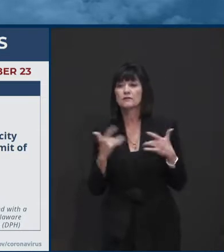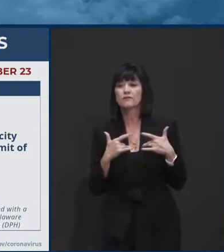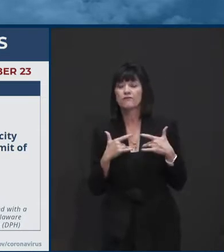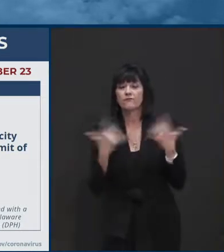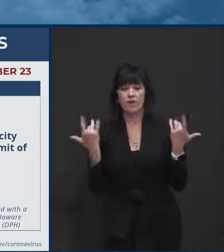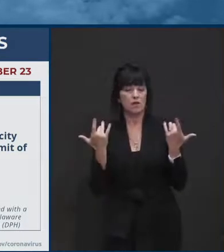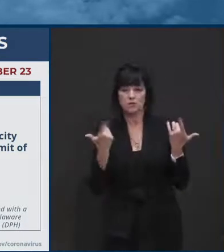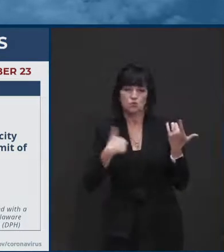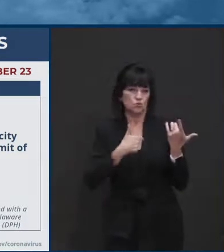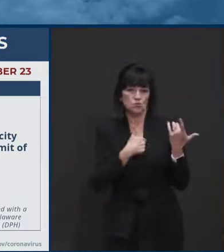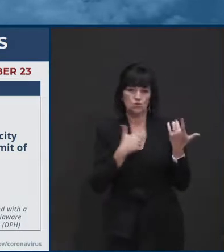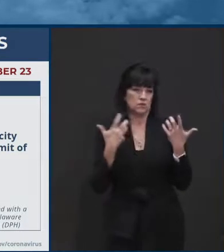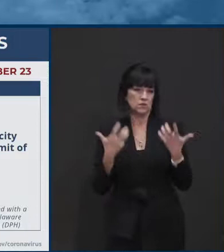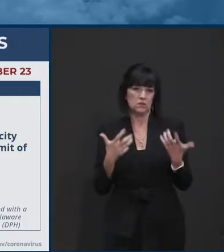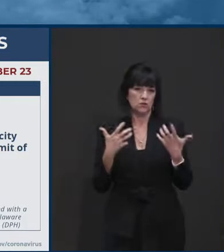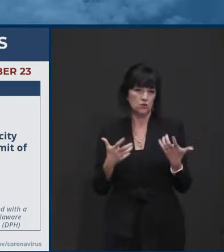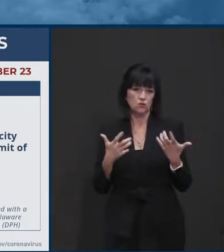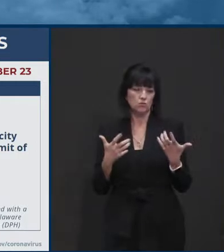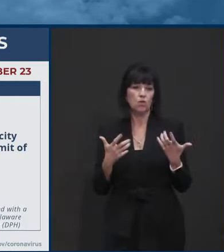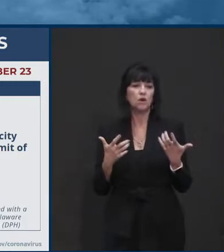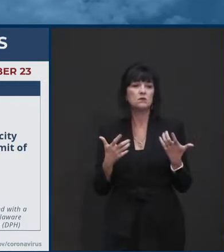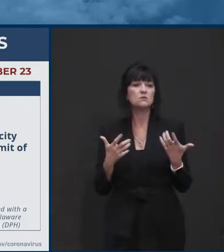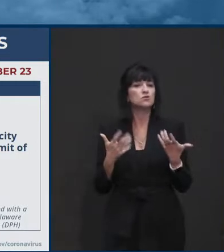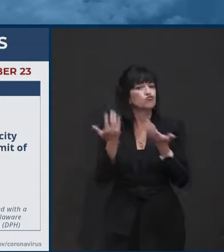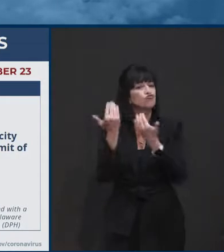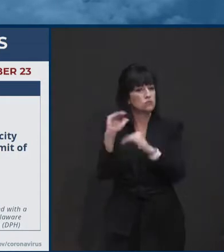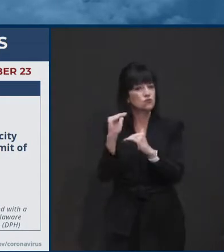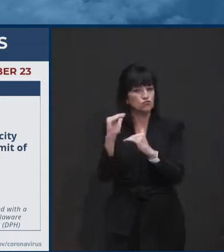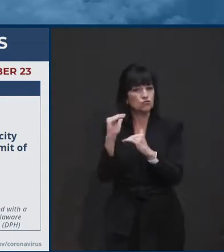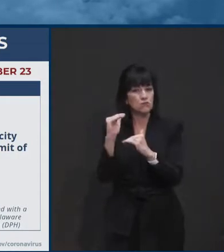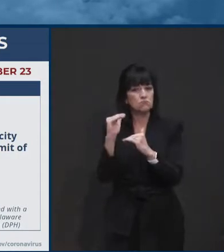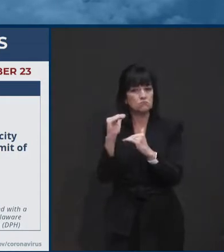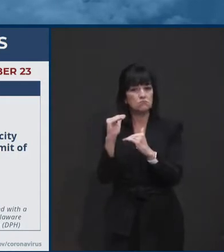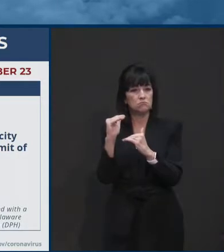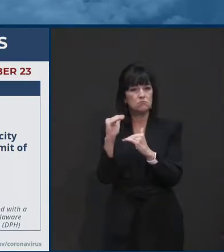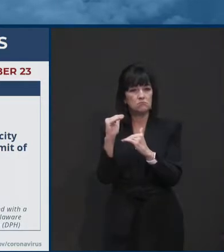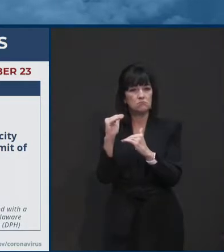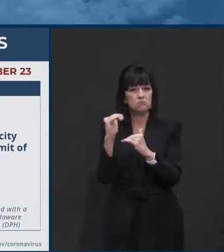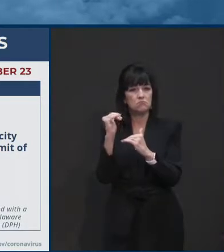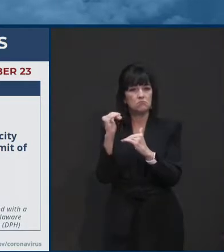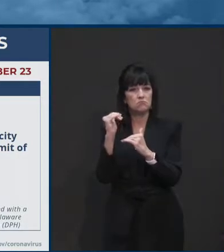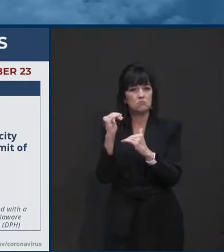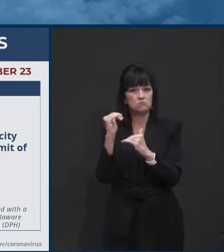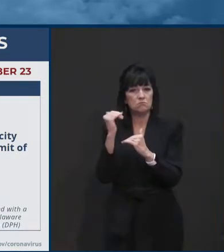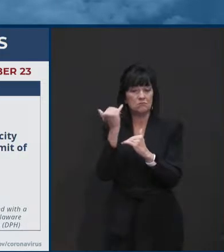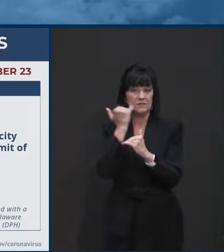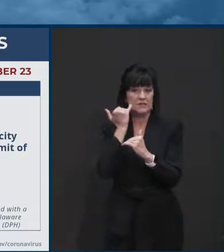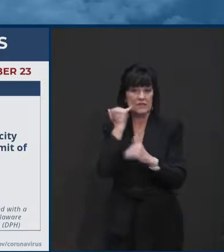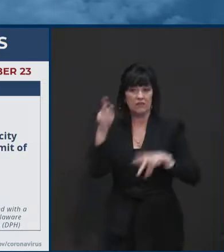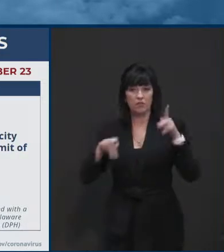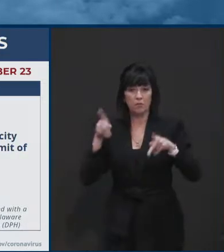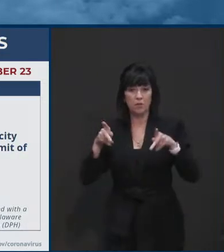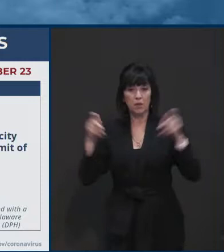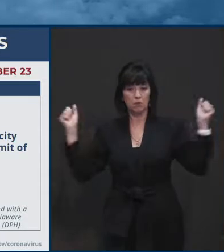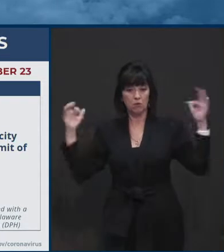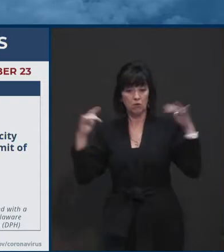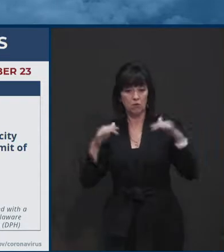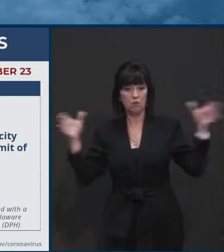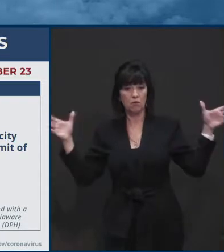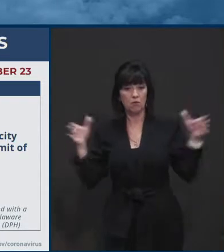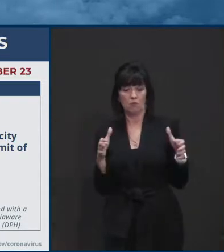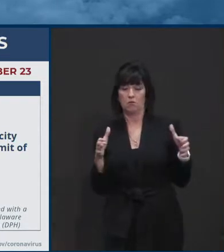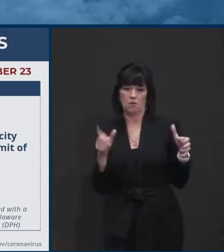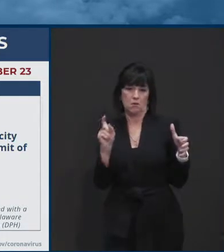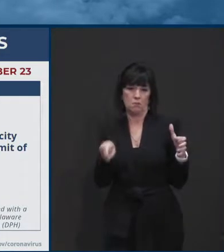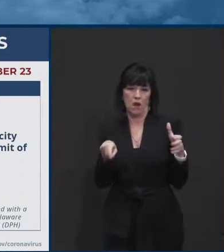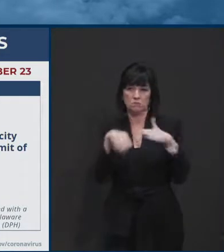discourage, to not discourage, but to restrict gatherings of more than 50 people. Outdoor